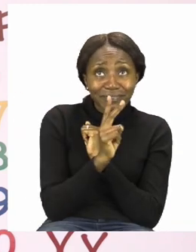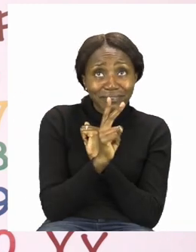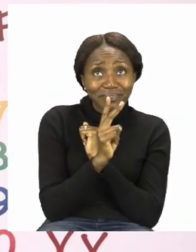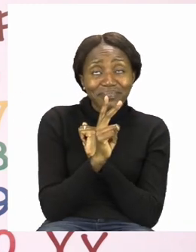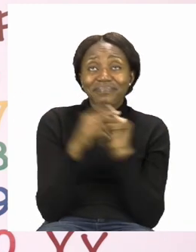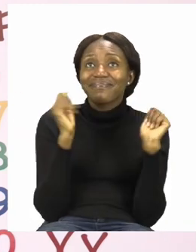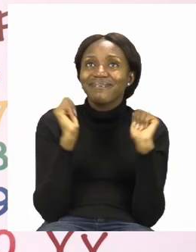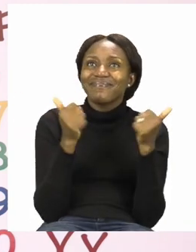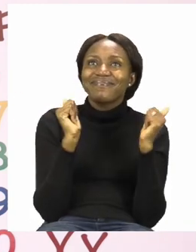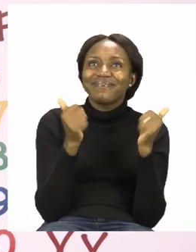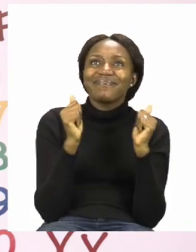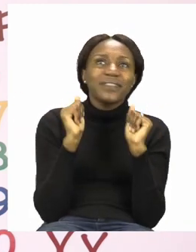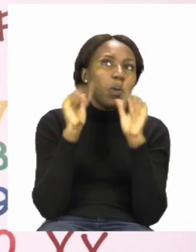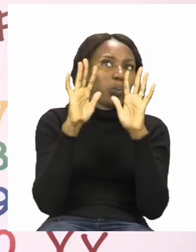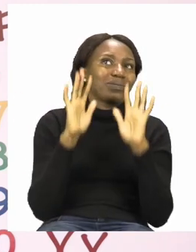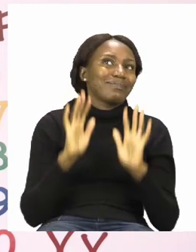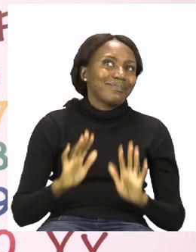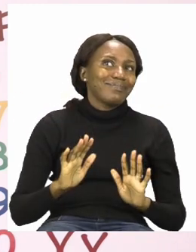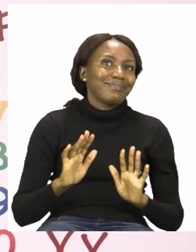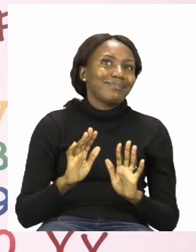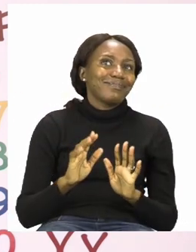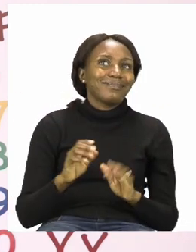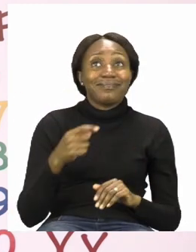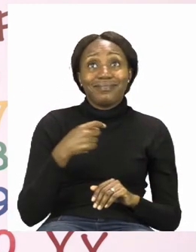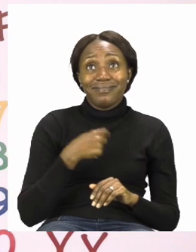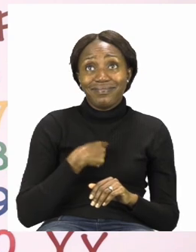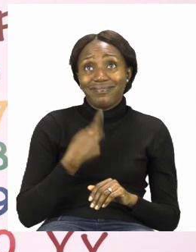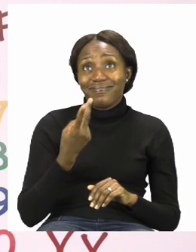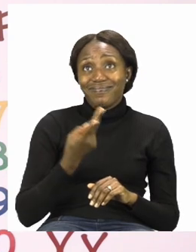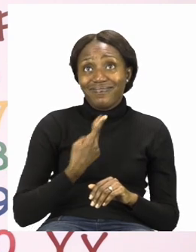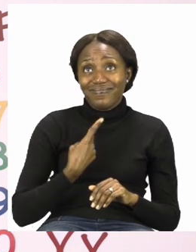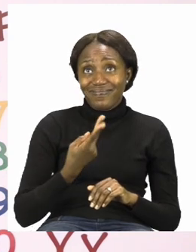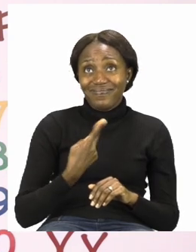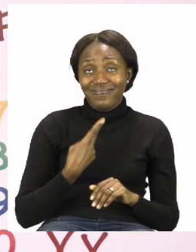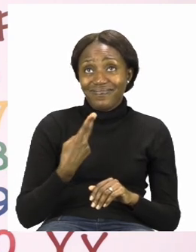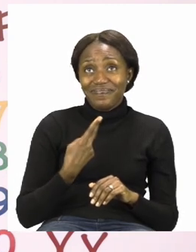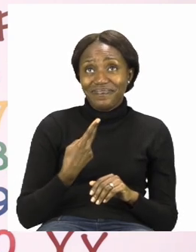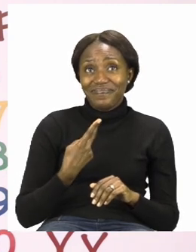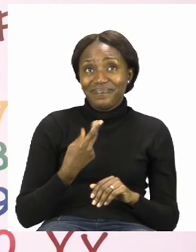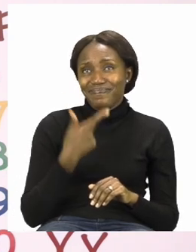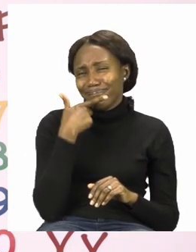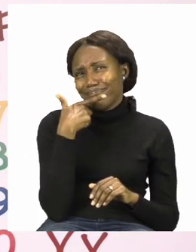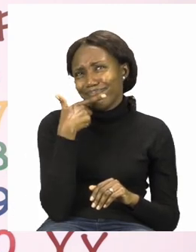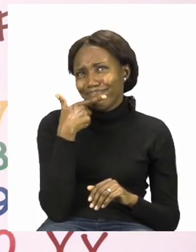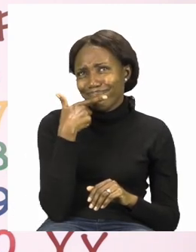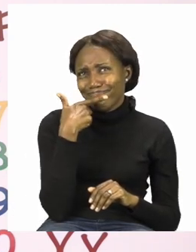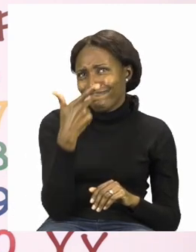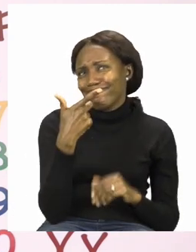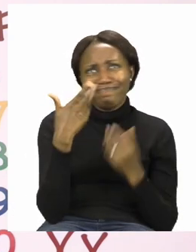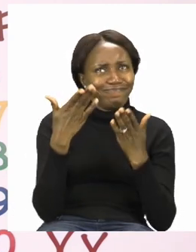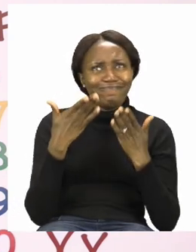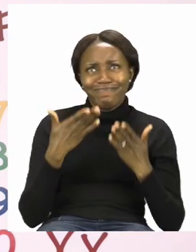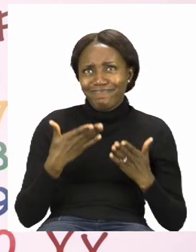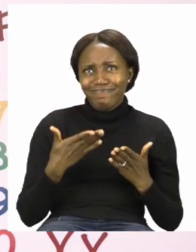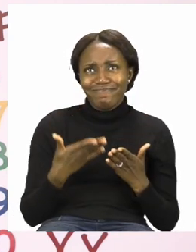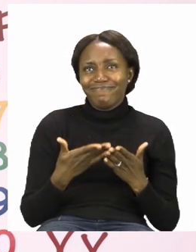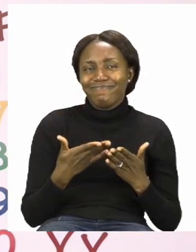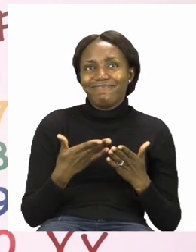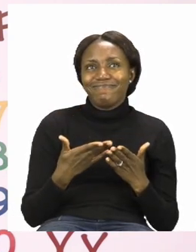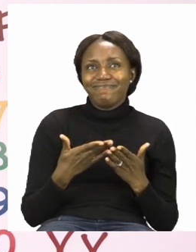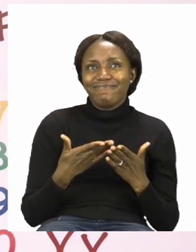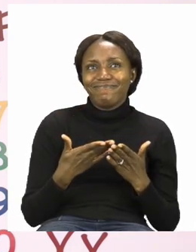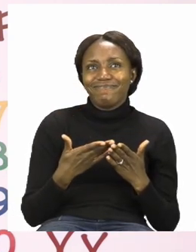so from sashi and i we would like to say thank you for joining us today and